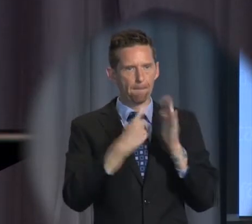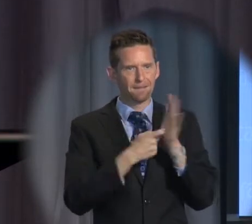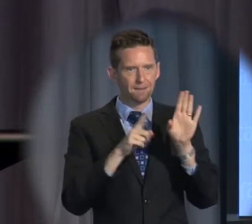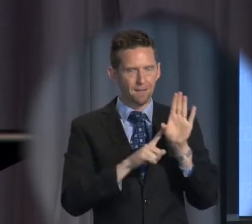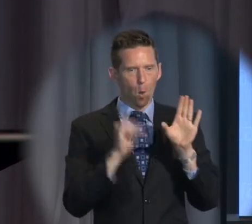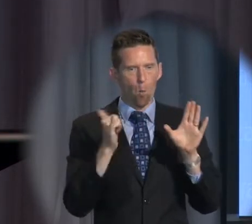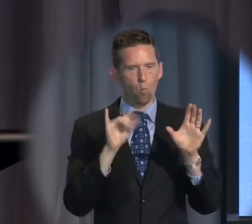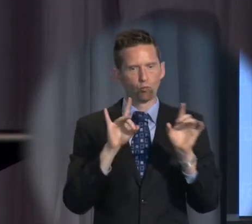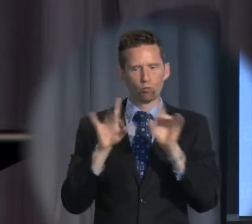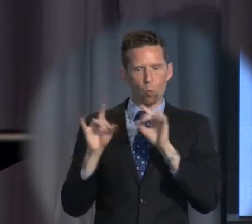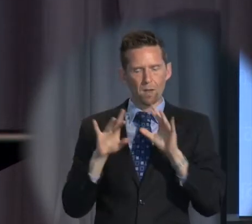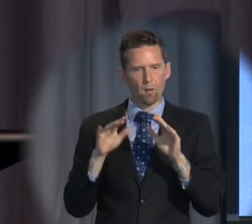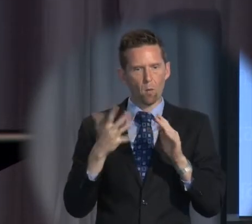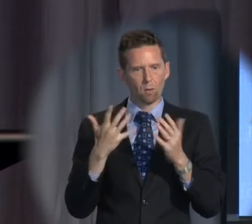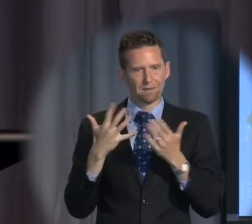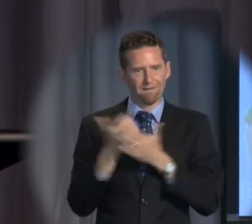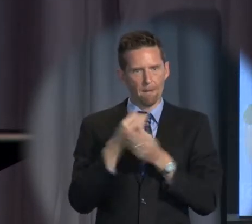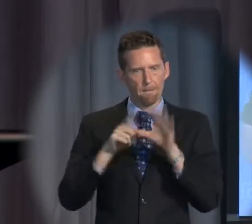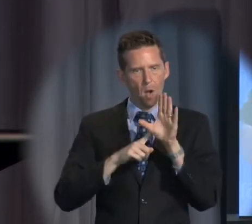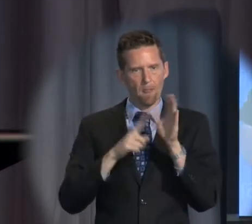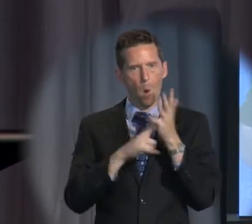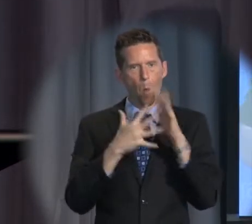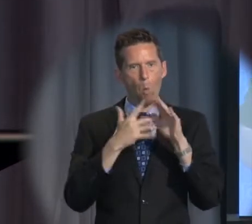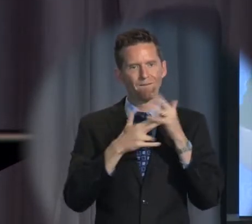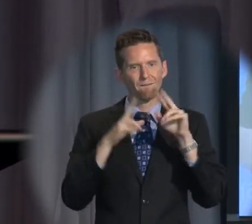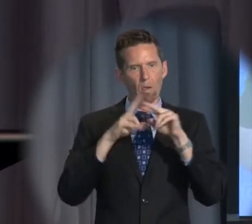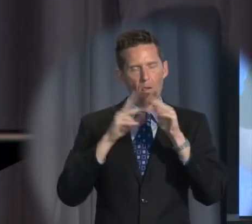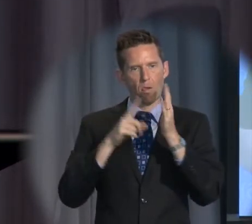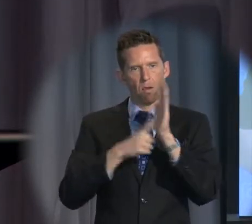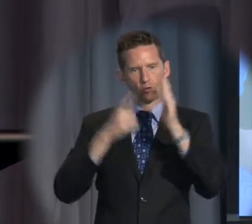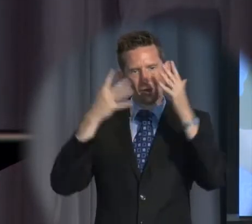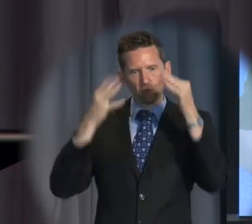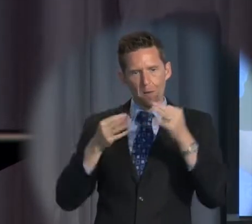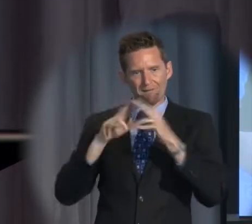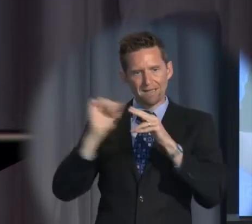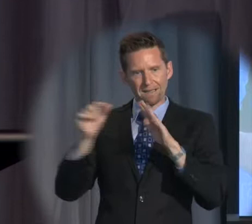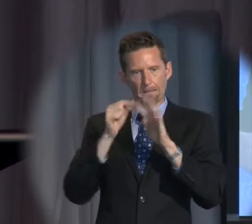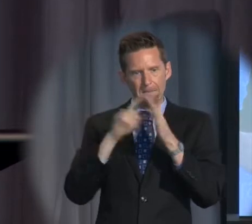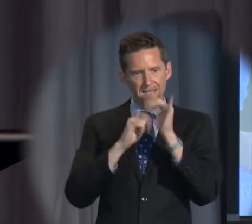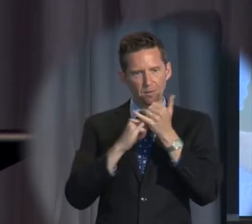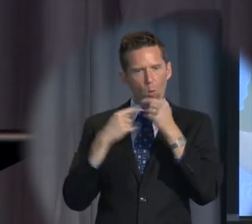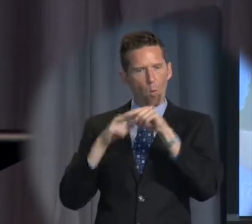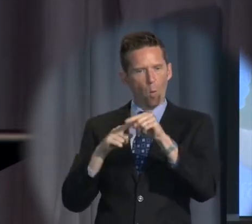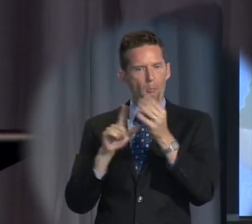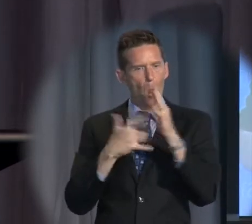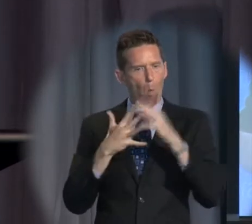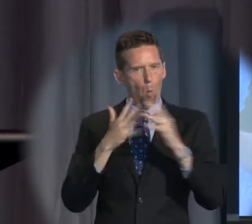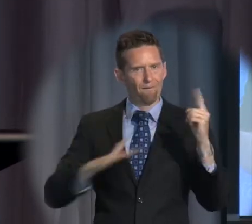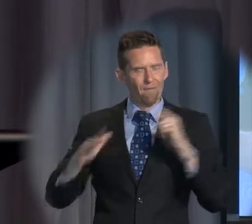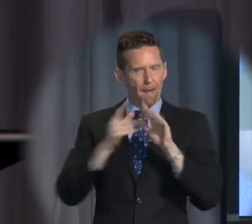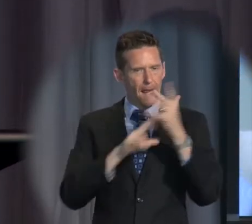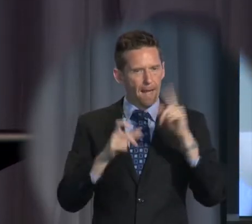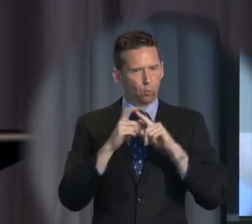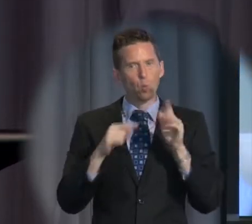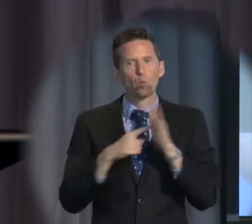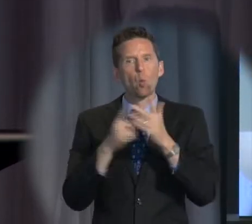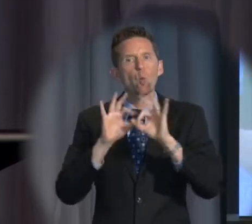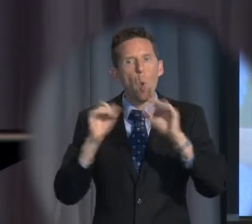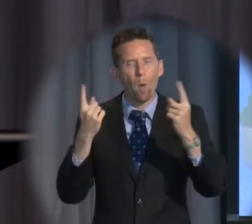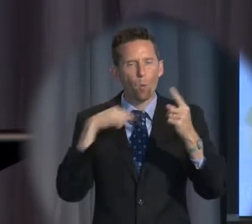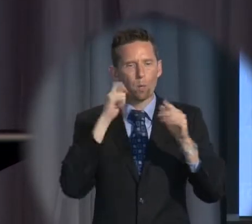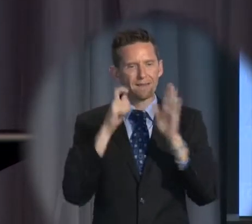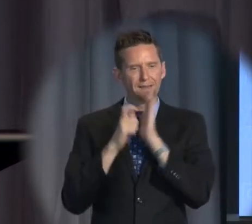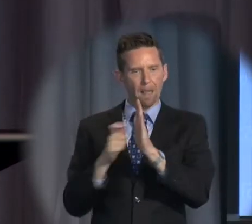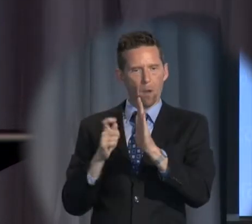in any way ruined save by the lawful judgment of his peers or by the law of the land. To no one will we sell